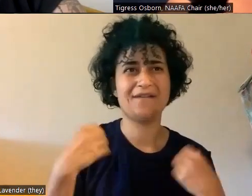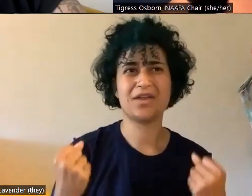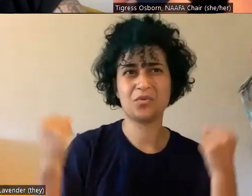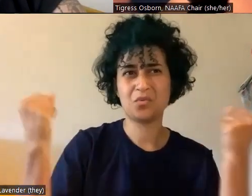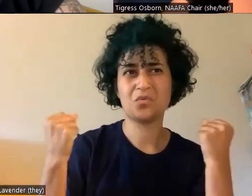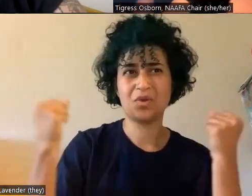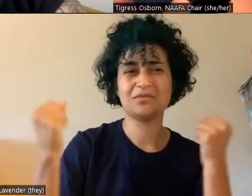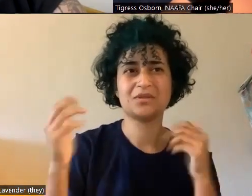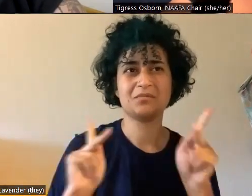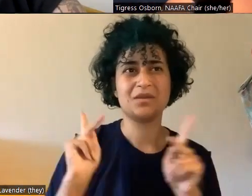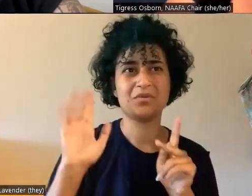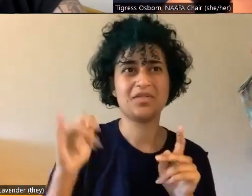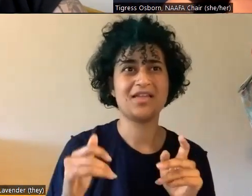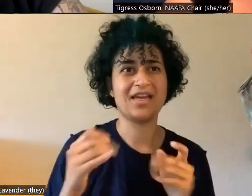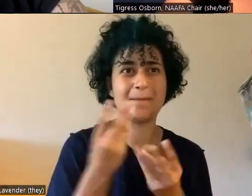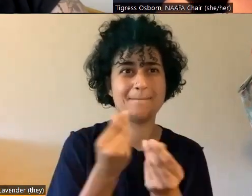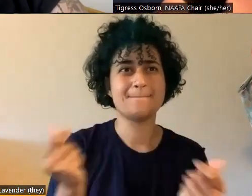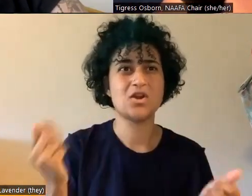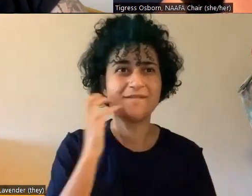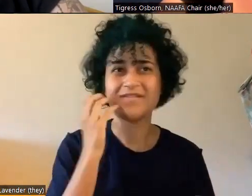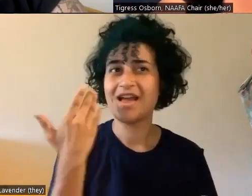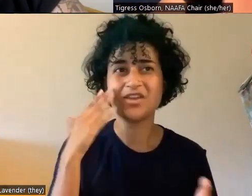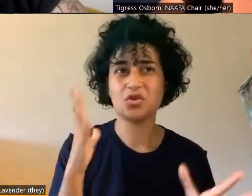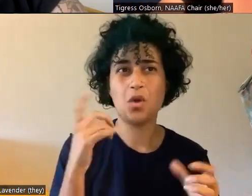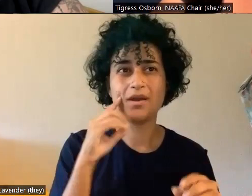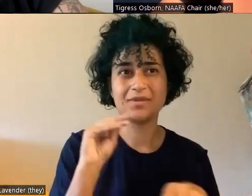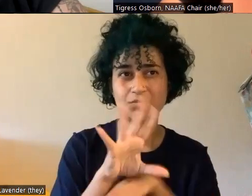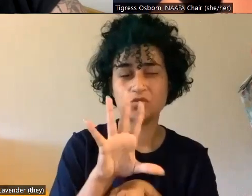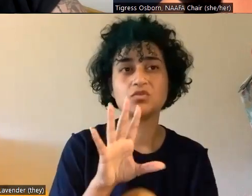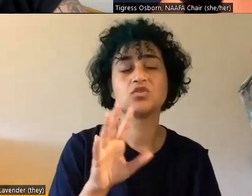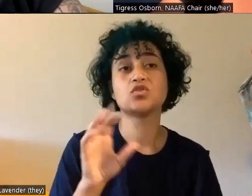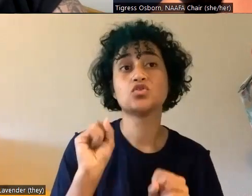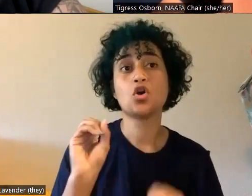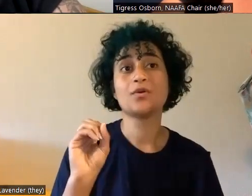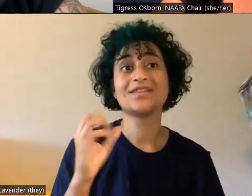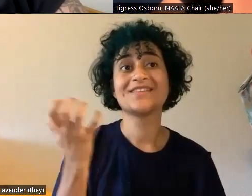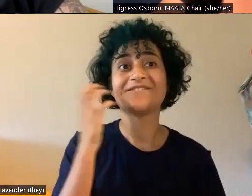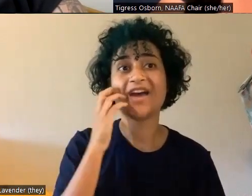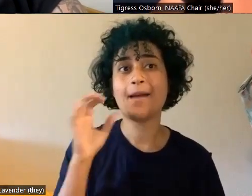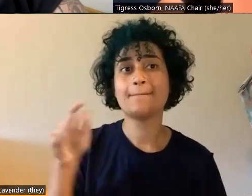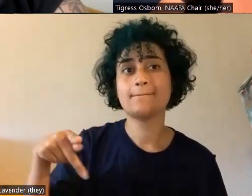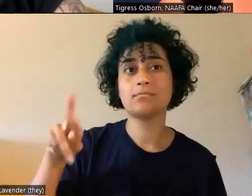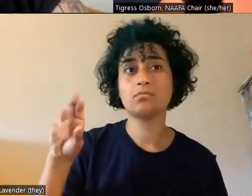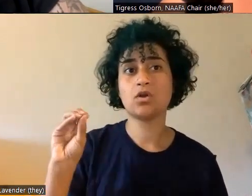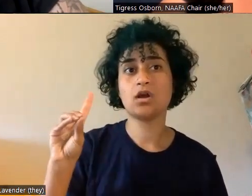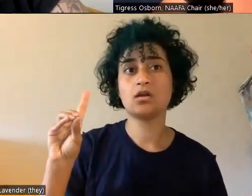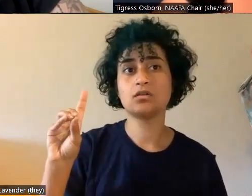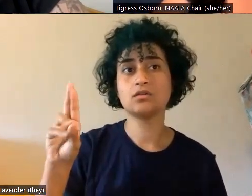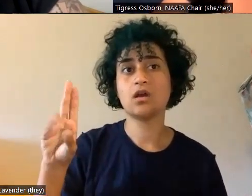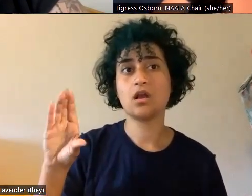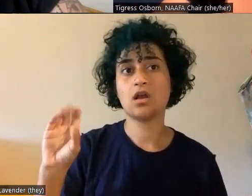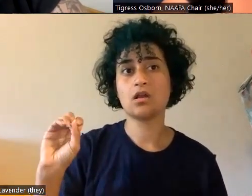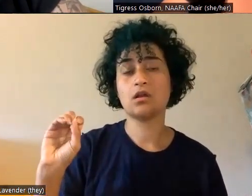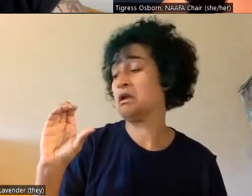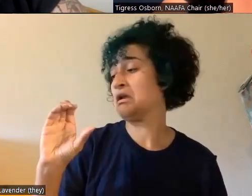things that allegedly burn fat and stuff you don't necessarily want to be exposed to. So it's fat product review. And then crystal also has a